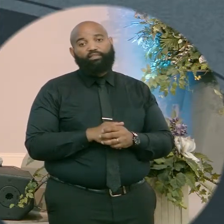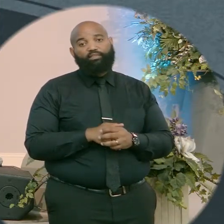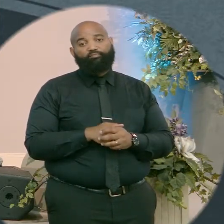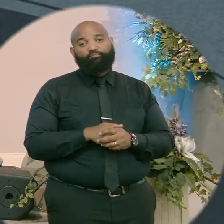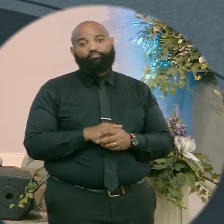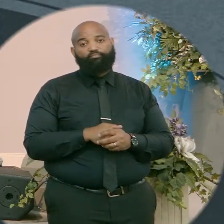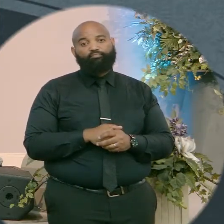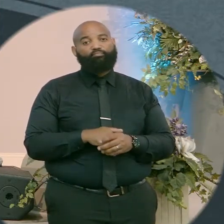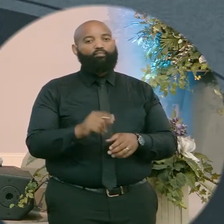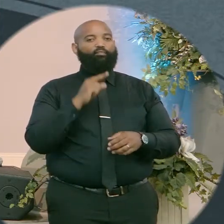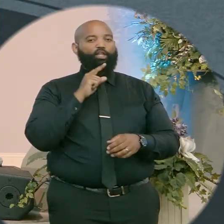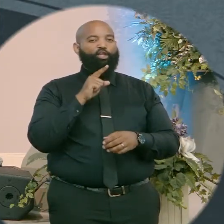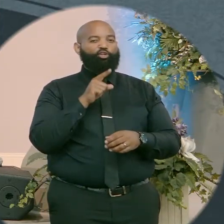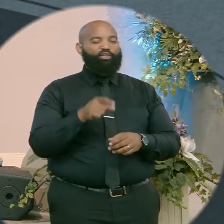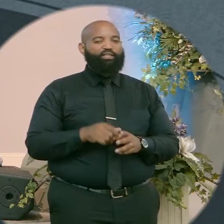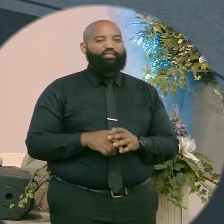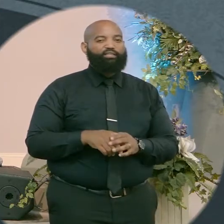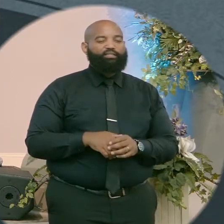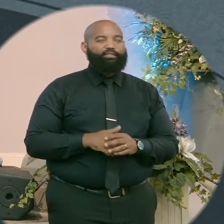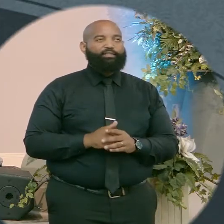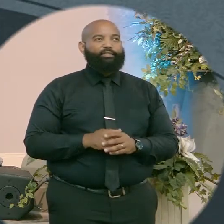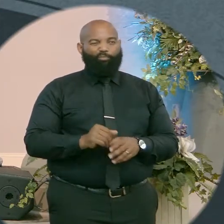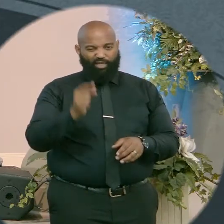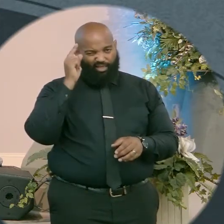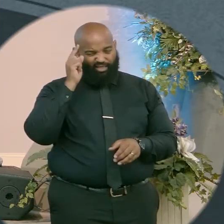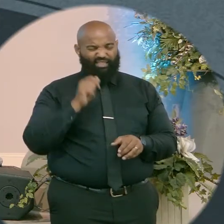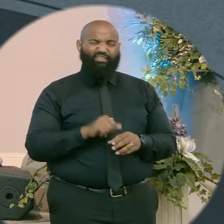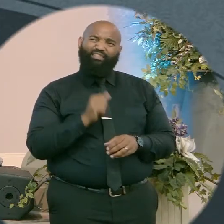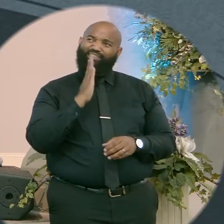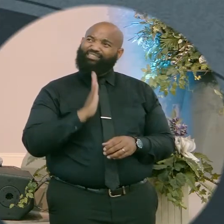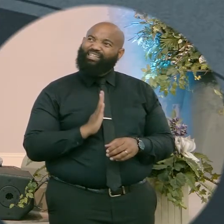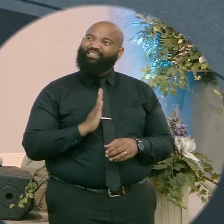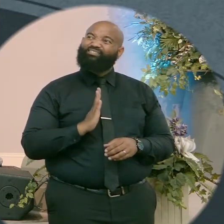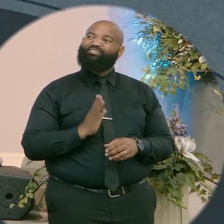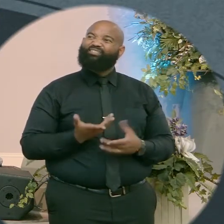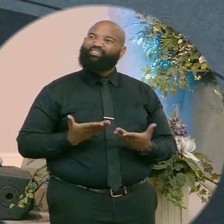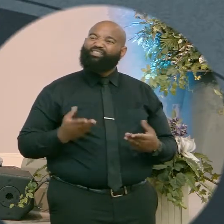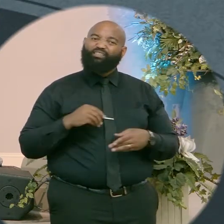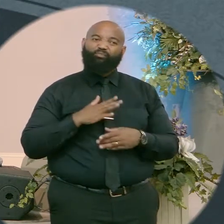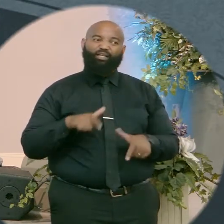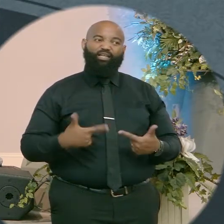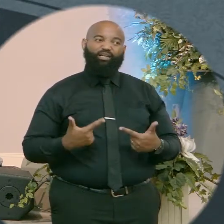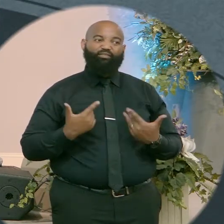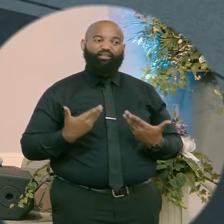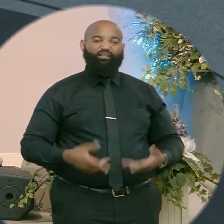just really, really take a moment and say, God, are there areas in my life that I'm bound?